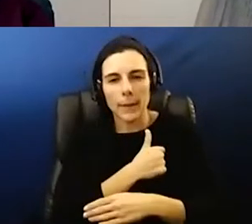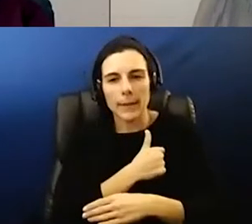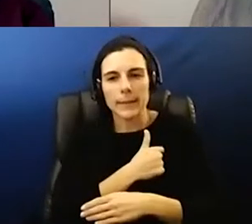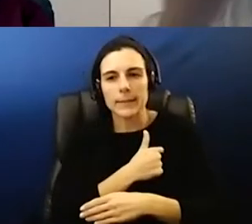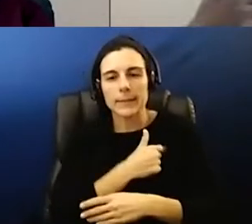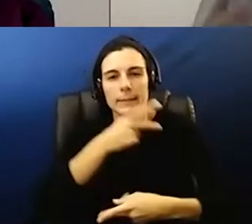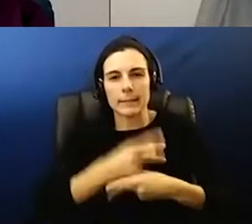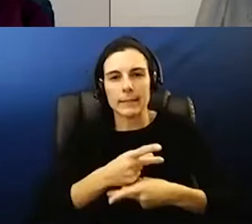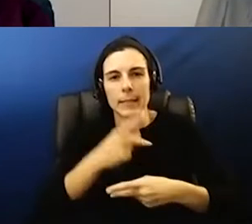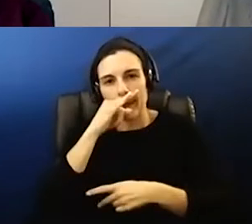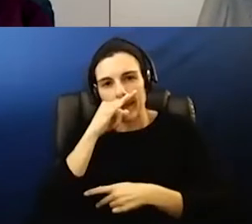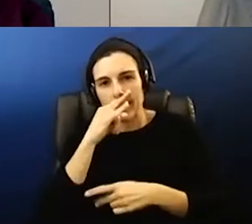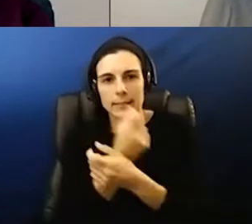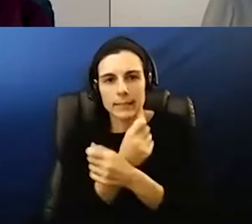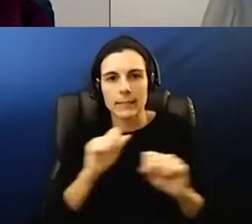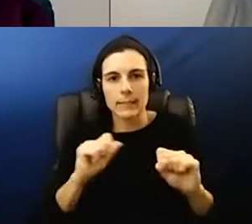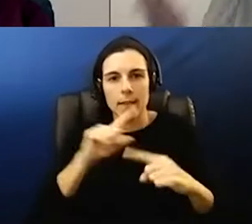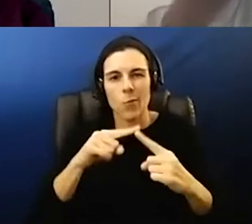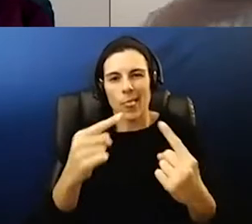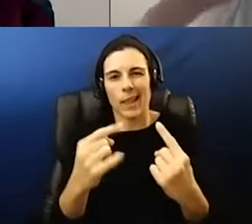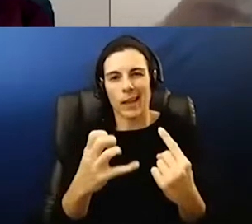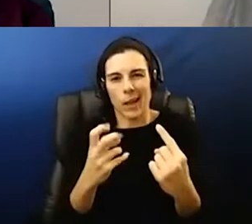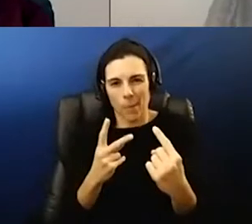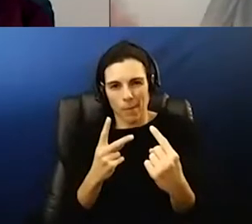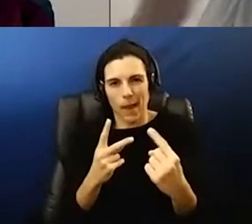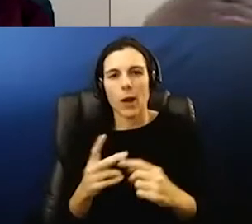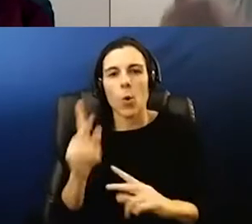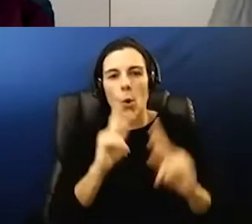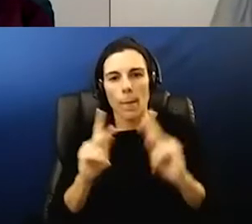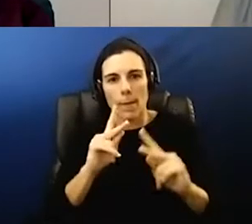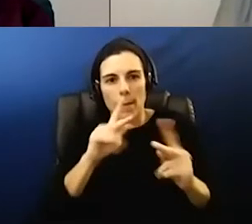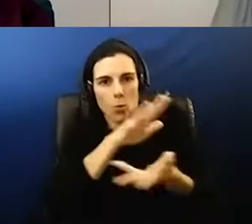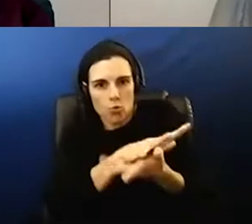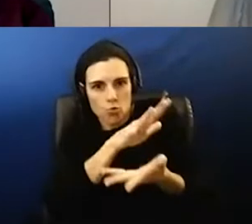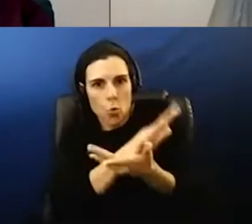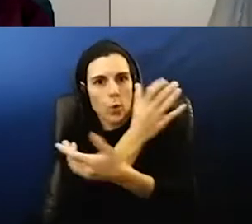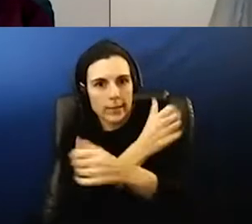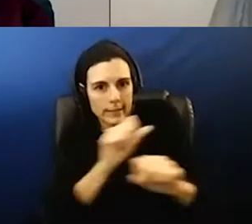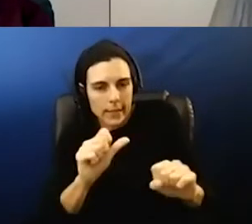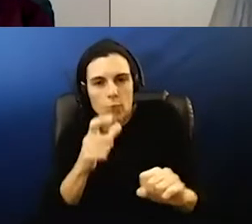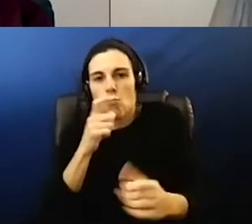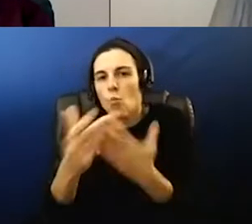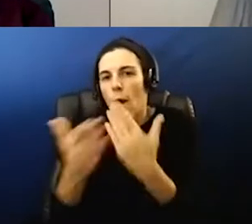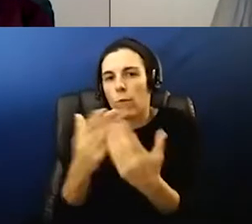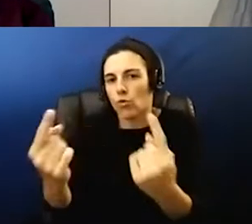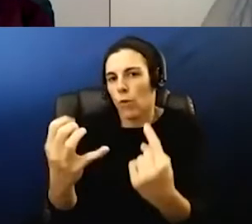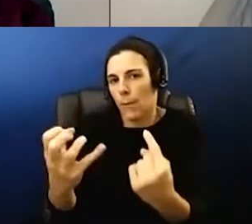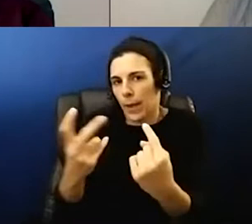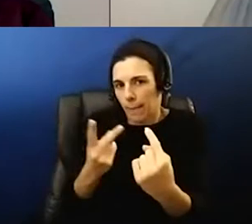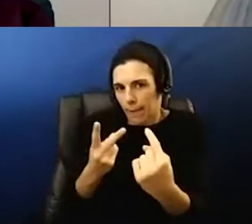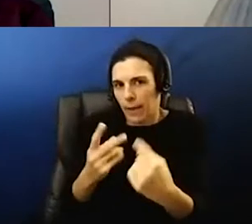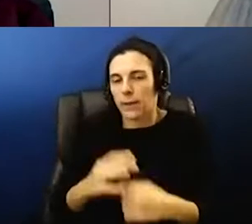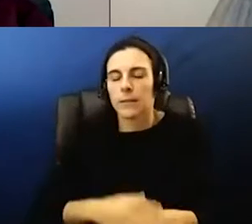kids safe upon their return to keep the people that are at the school safe from whoever's coming back after their illness